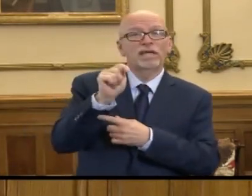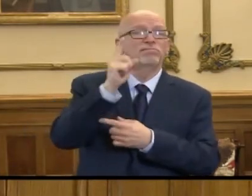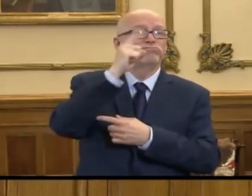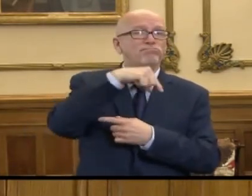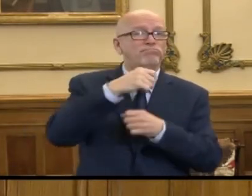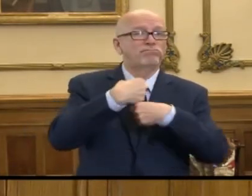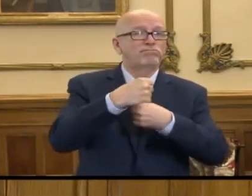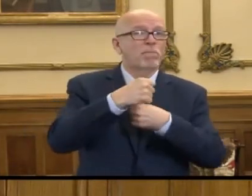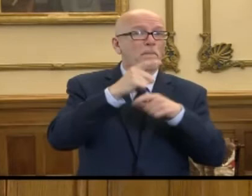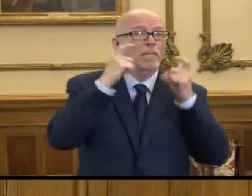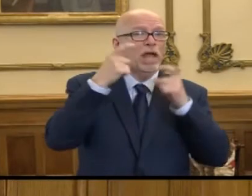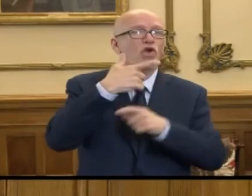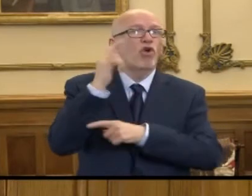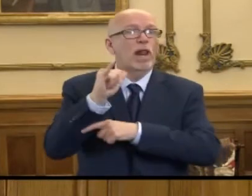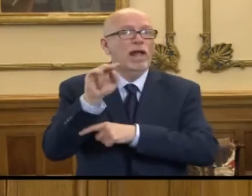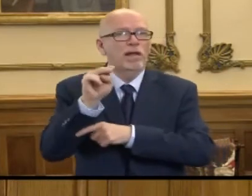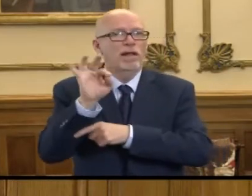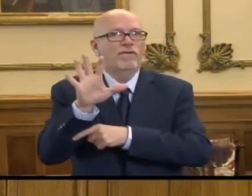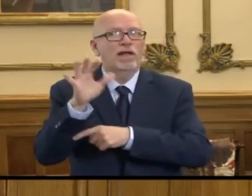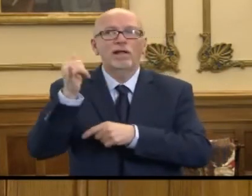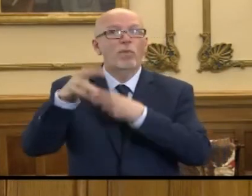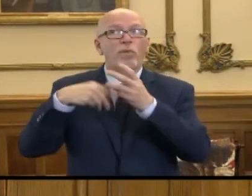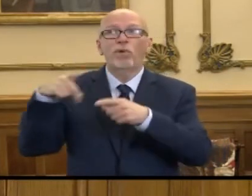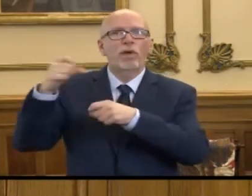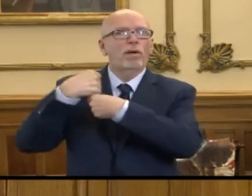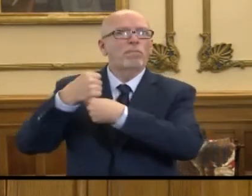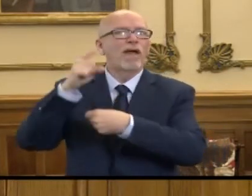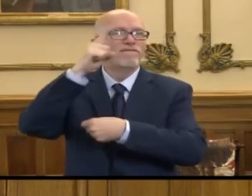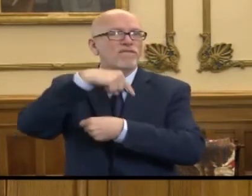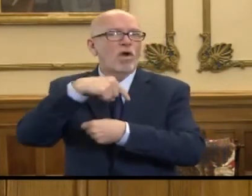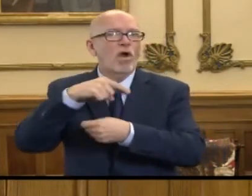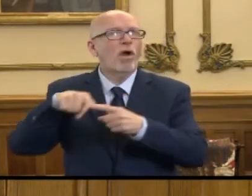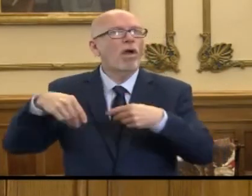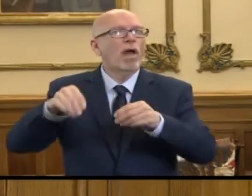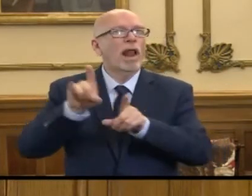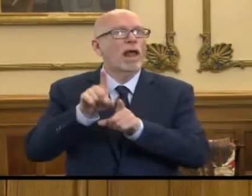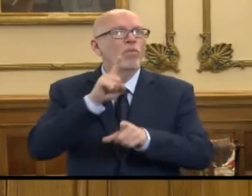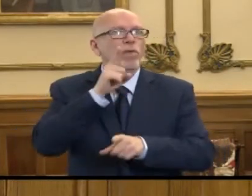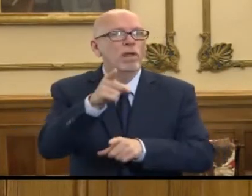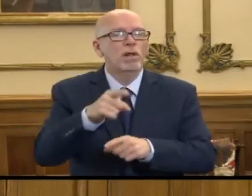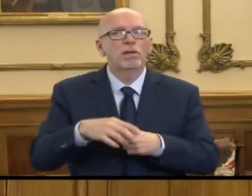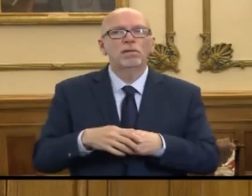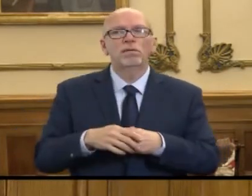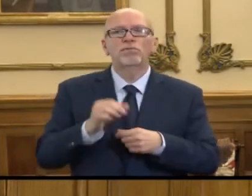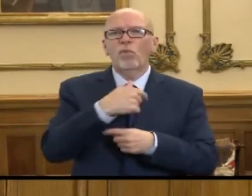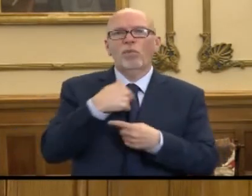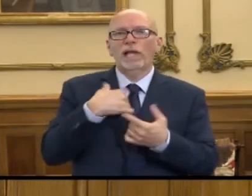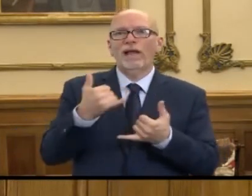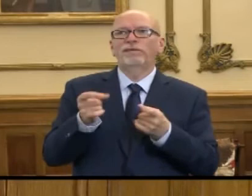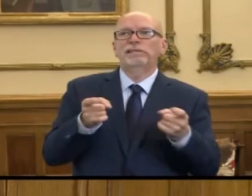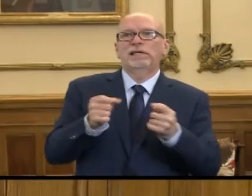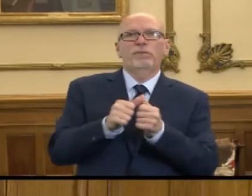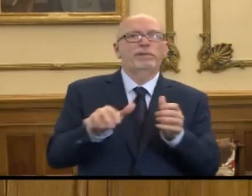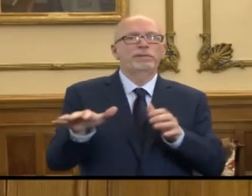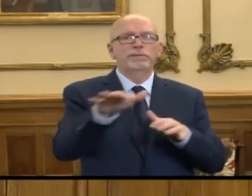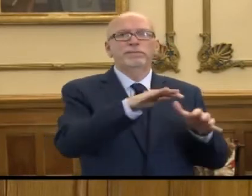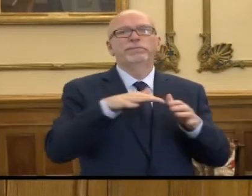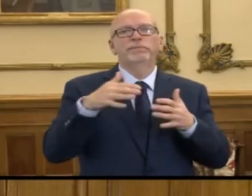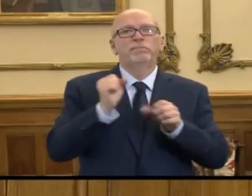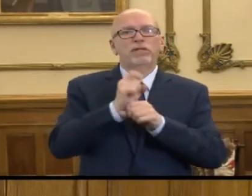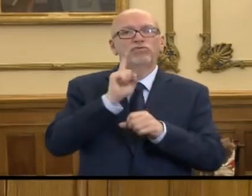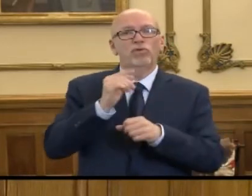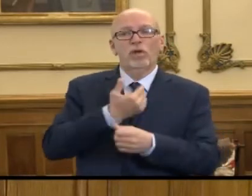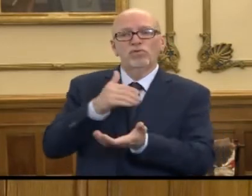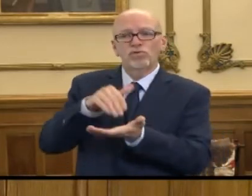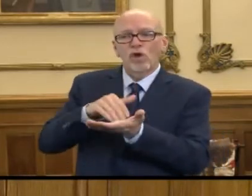propagated throughout the world right now. So there are a lot of things that we're trying to deal with right now to make sure that our health care